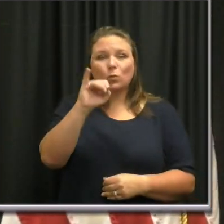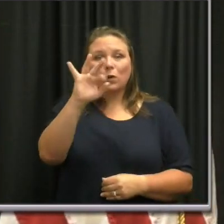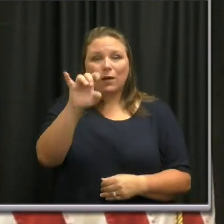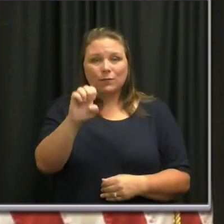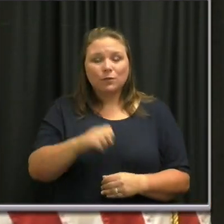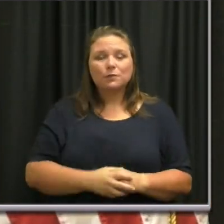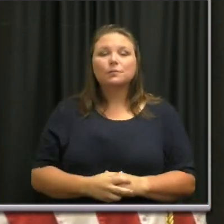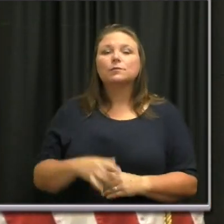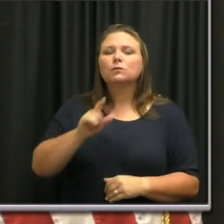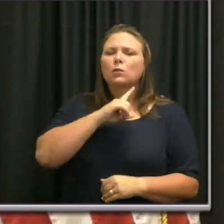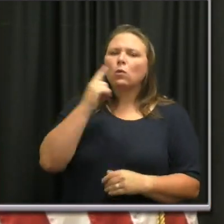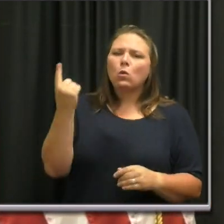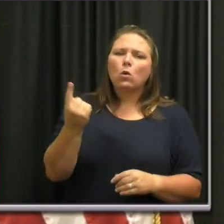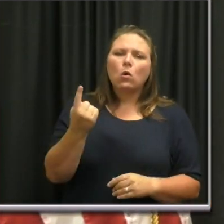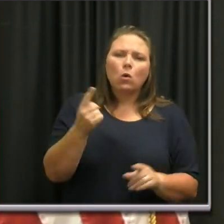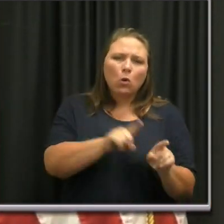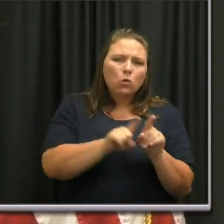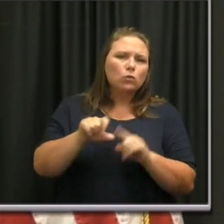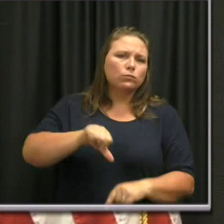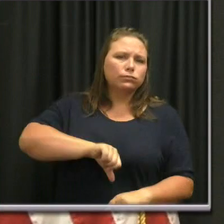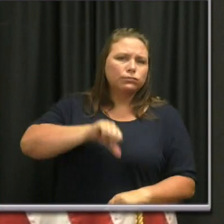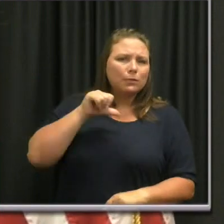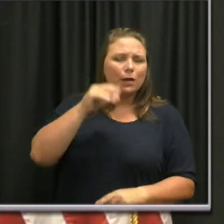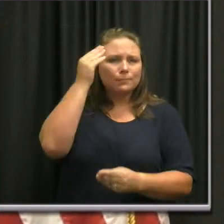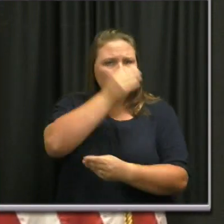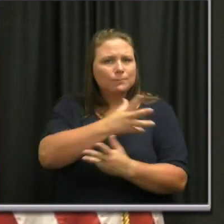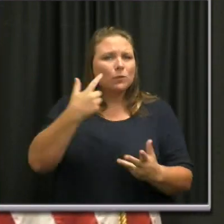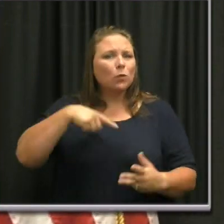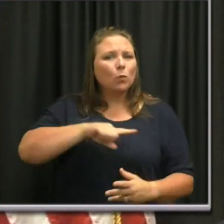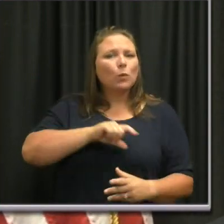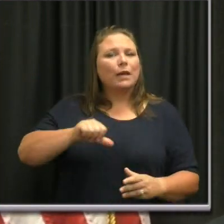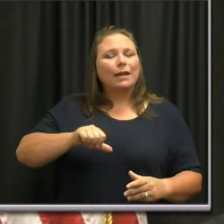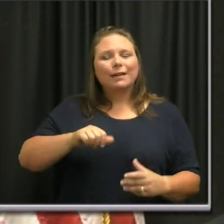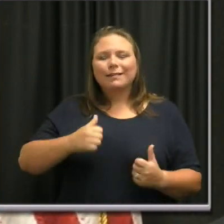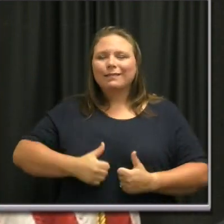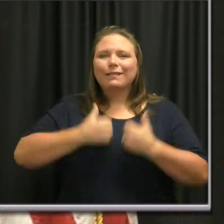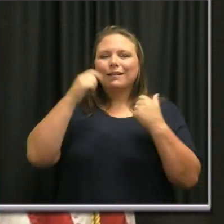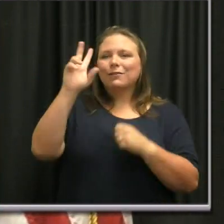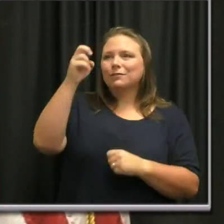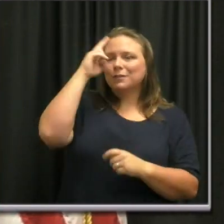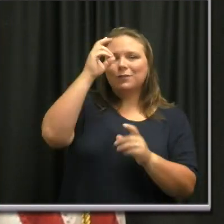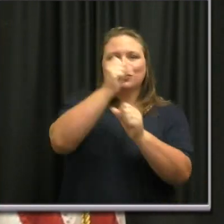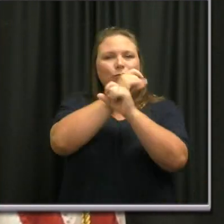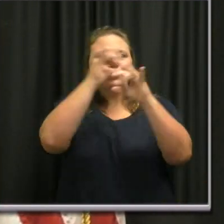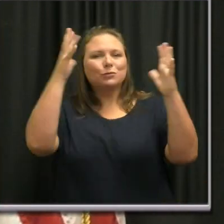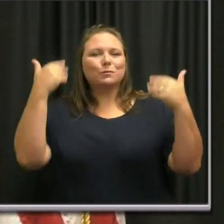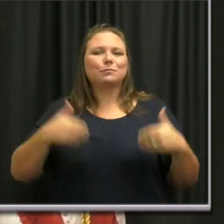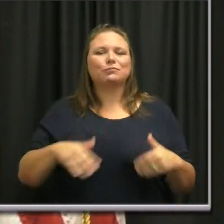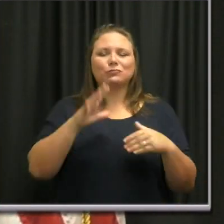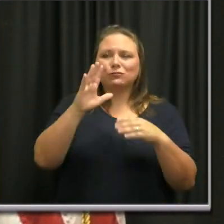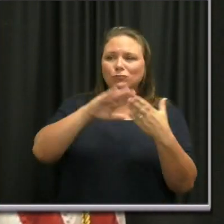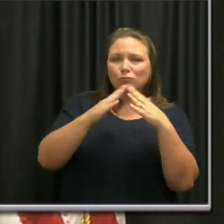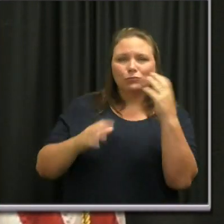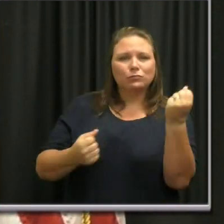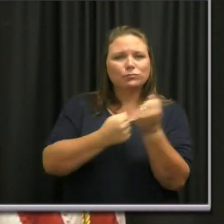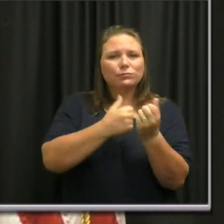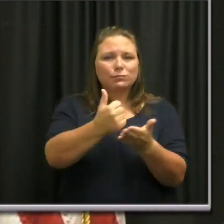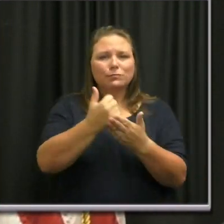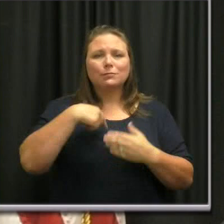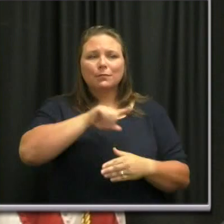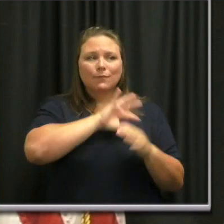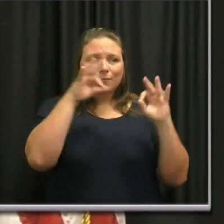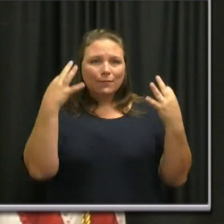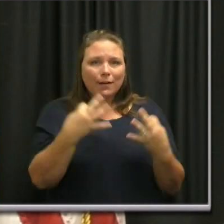And we're also proud to say that we are living the Nashville dream. The community support has helped our family